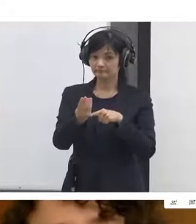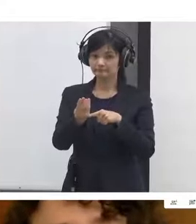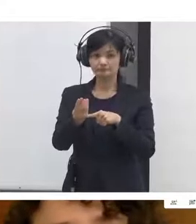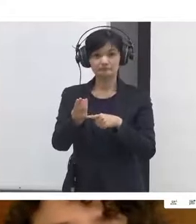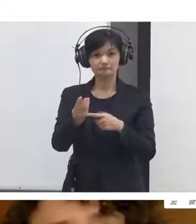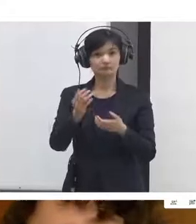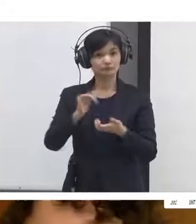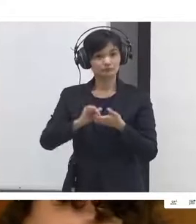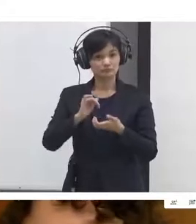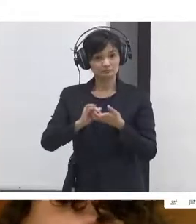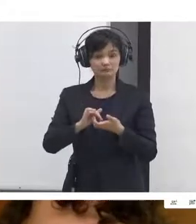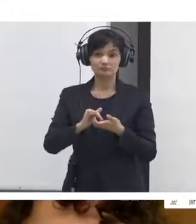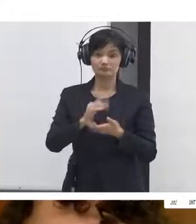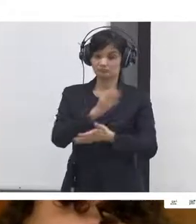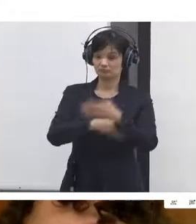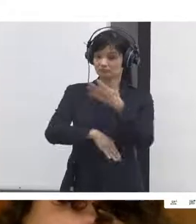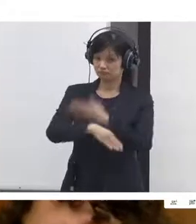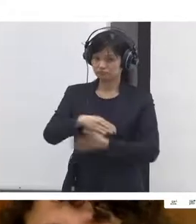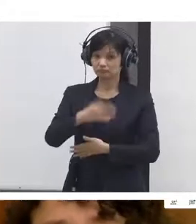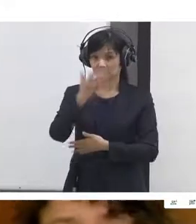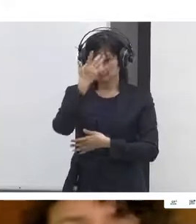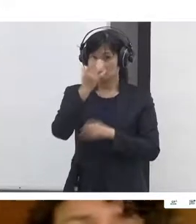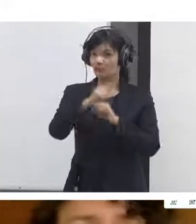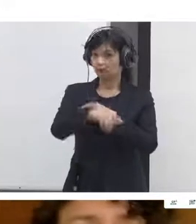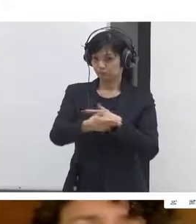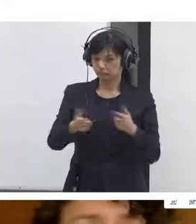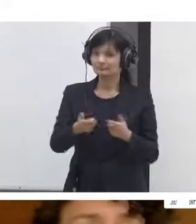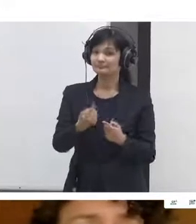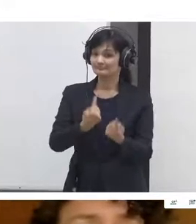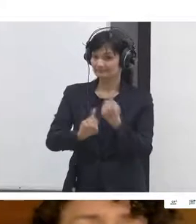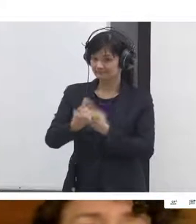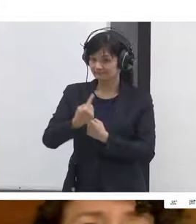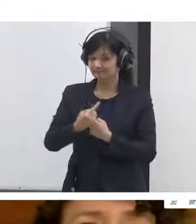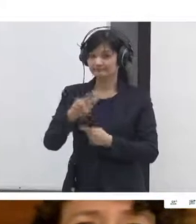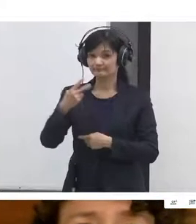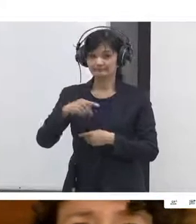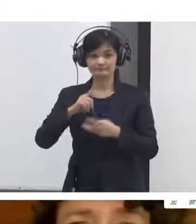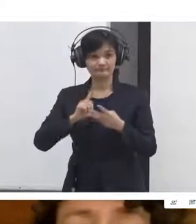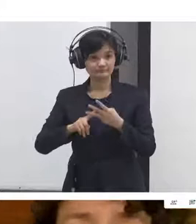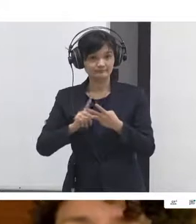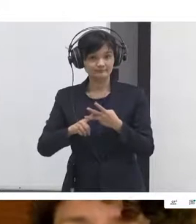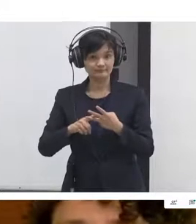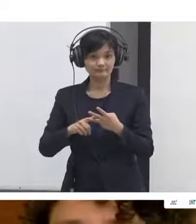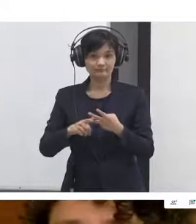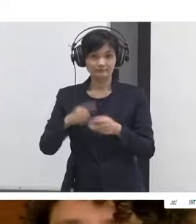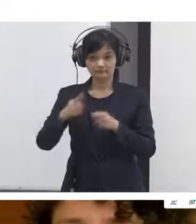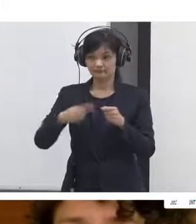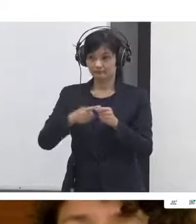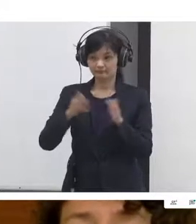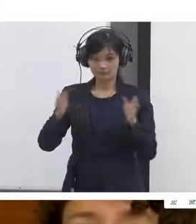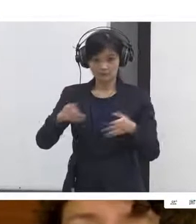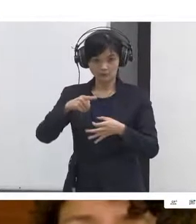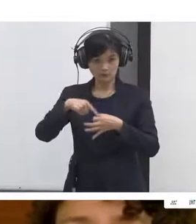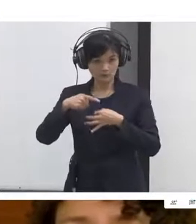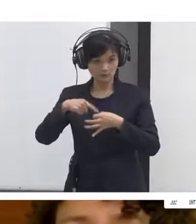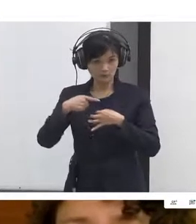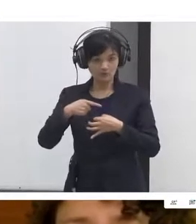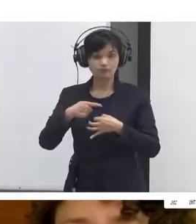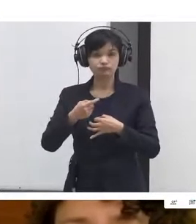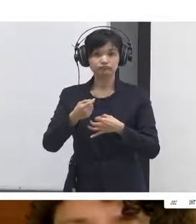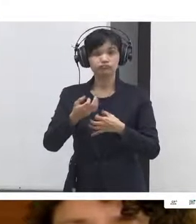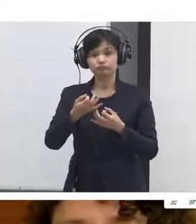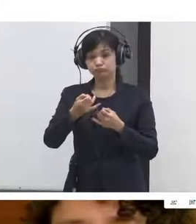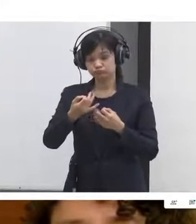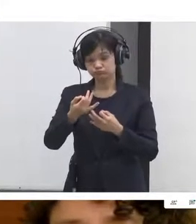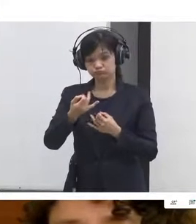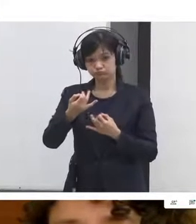annual income and this would be so radical so far beyond simply